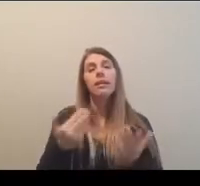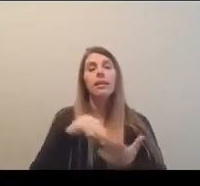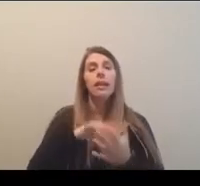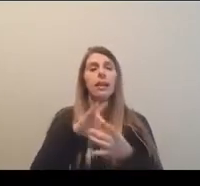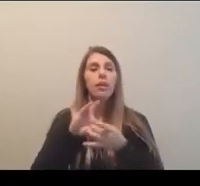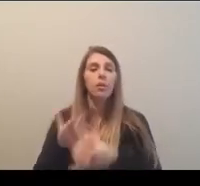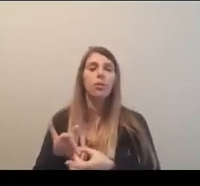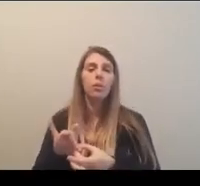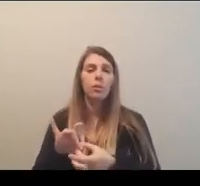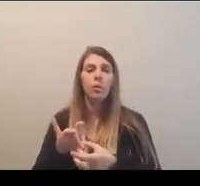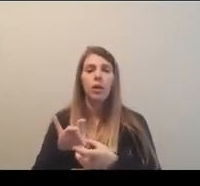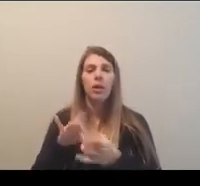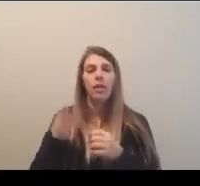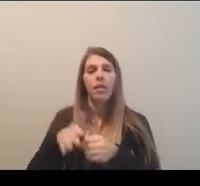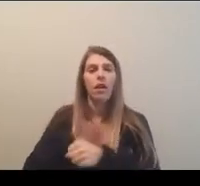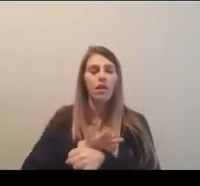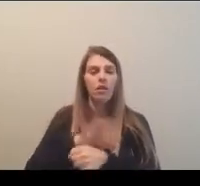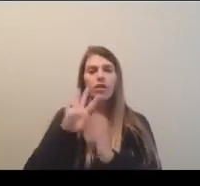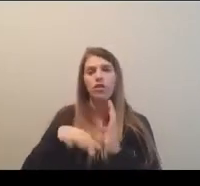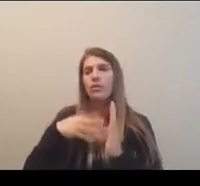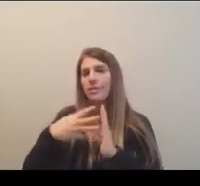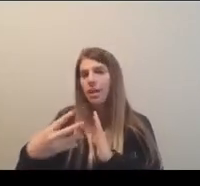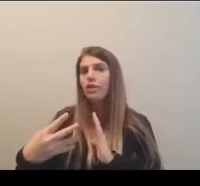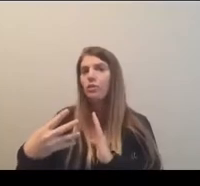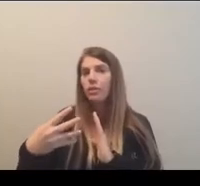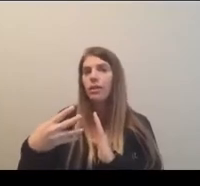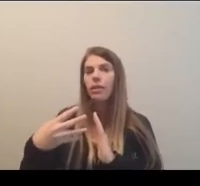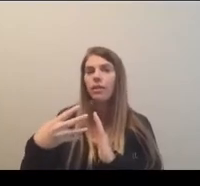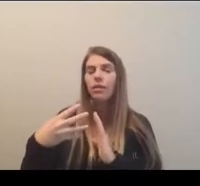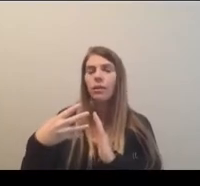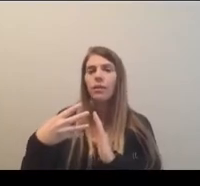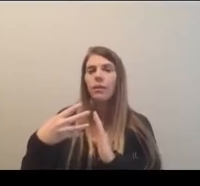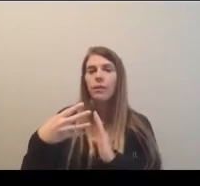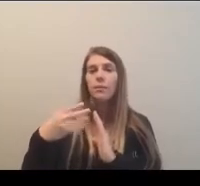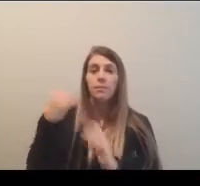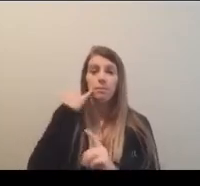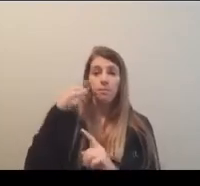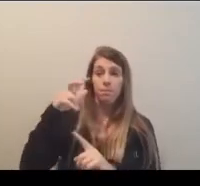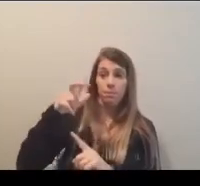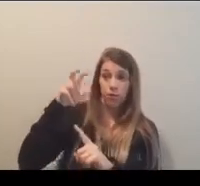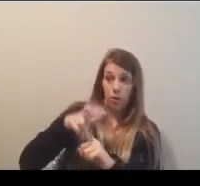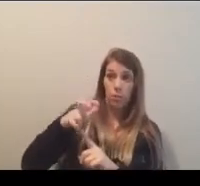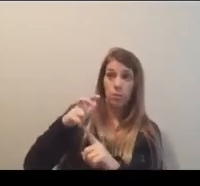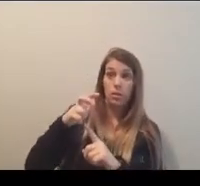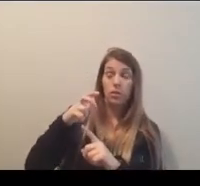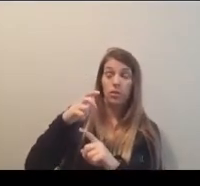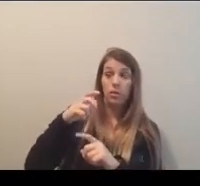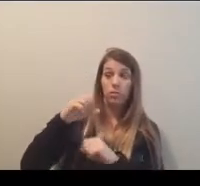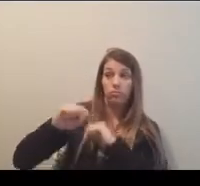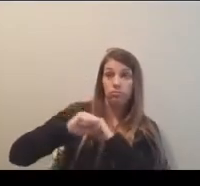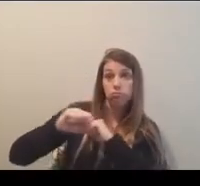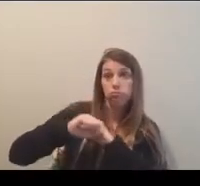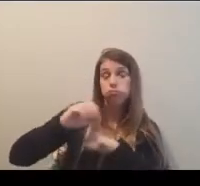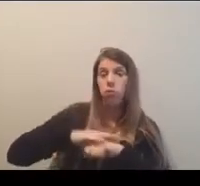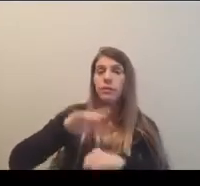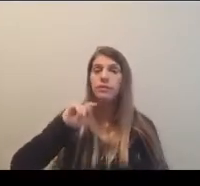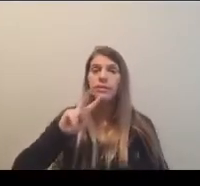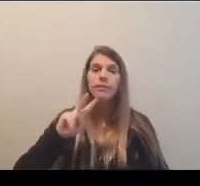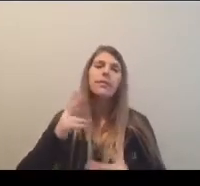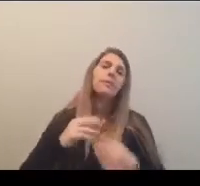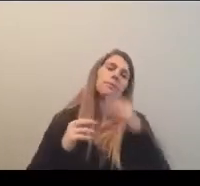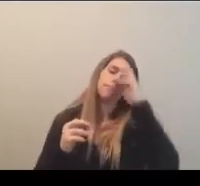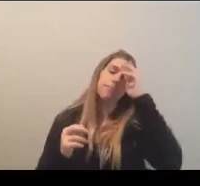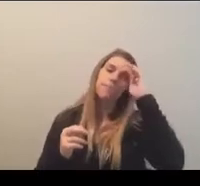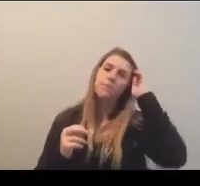to, to that coverage and scheduling of when, uh, championships are played and broadcast. Um, I,